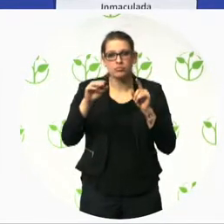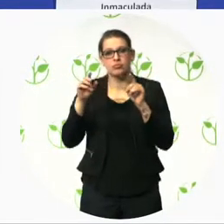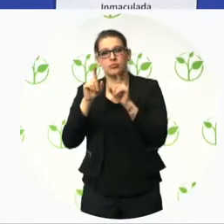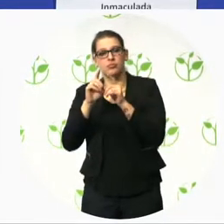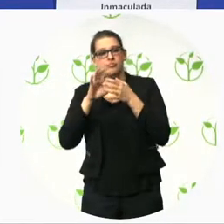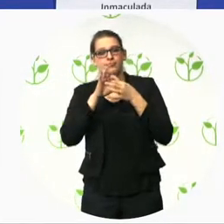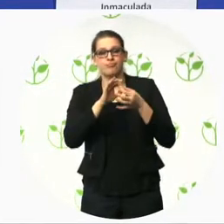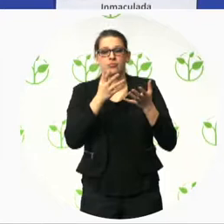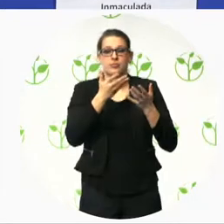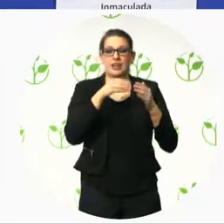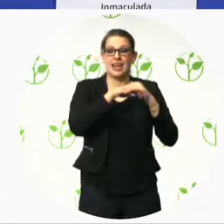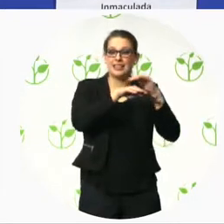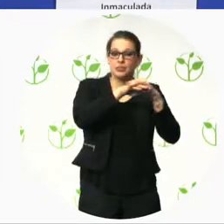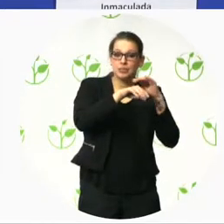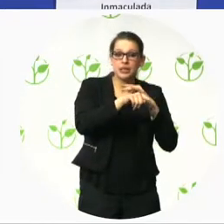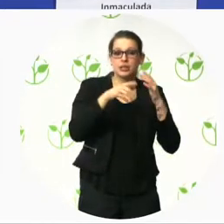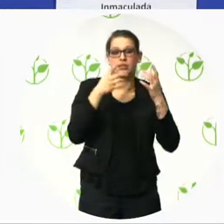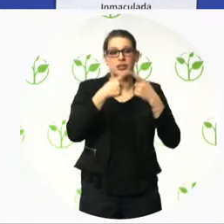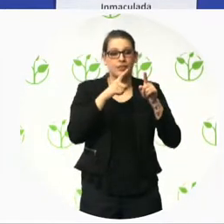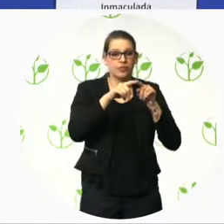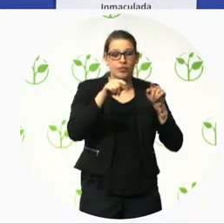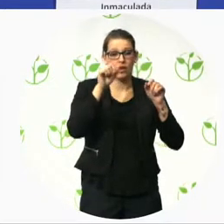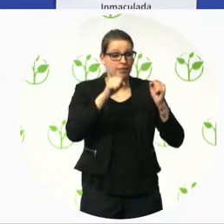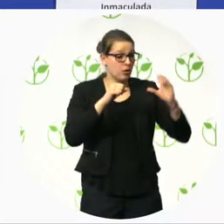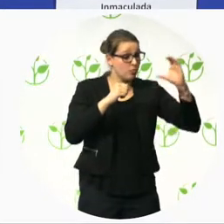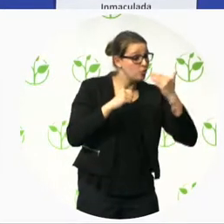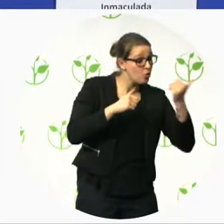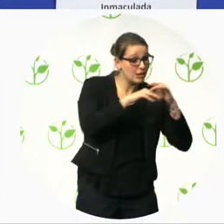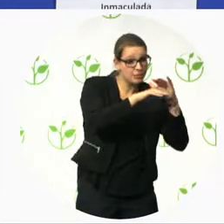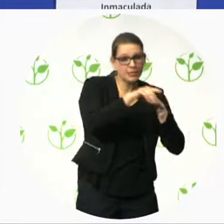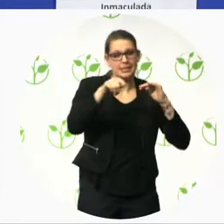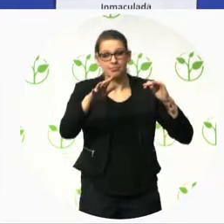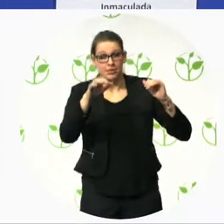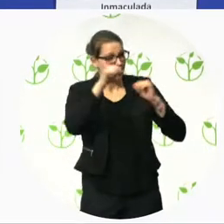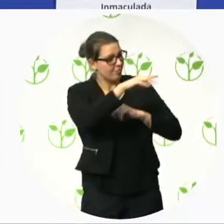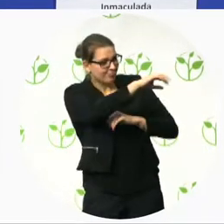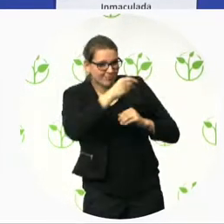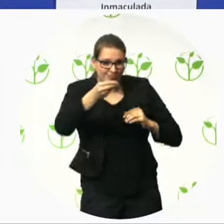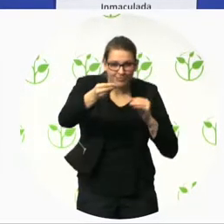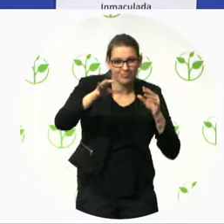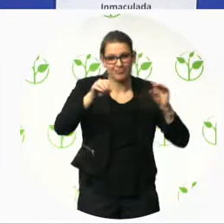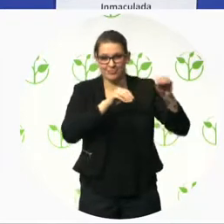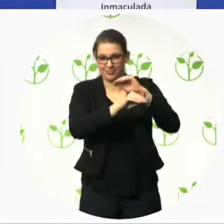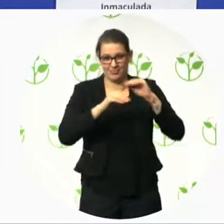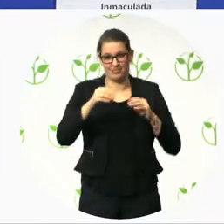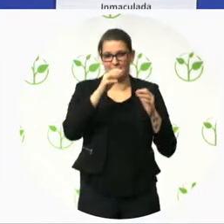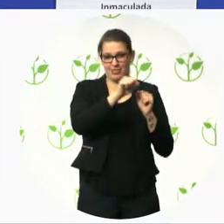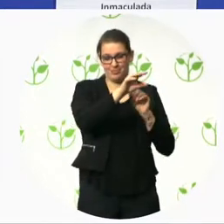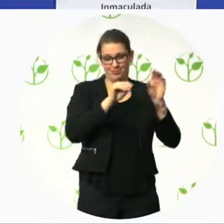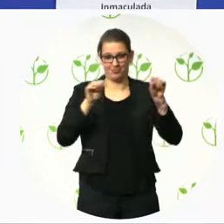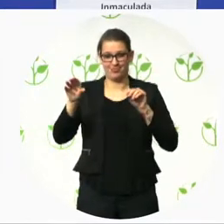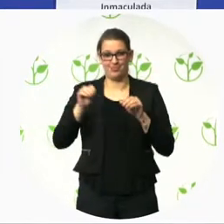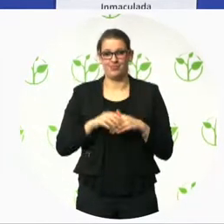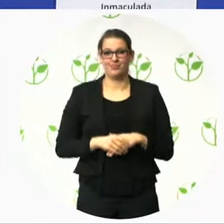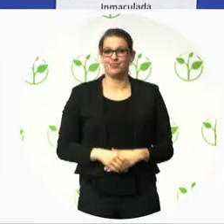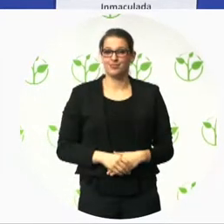it is important to move forward and avoid reinventing the wheel and